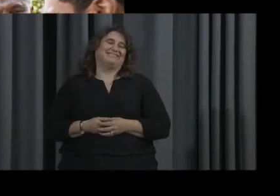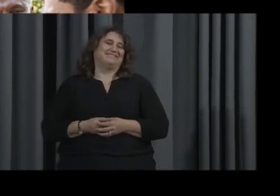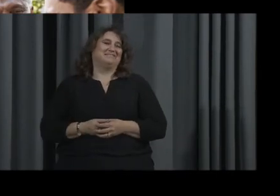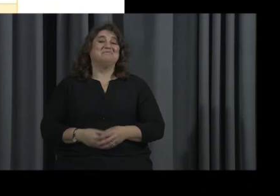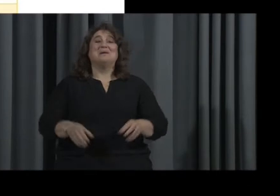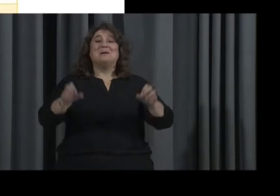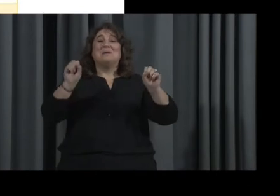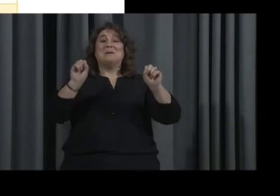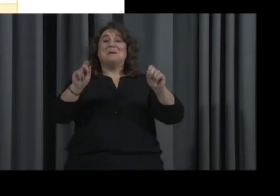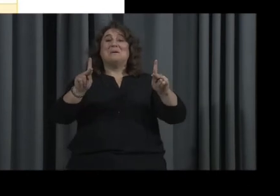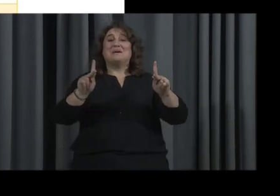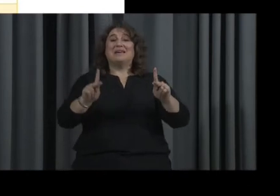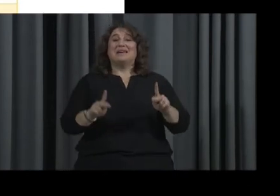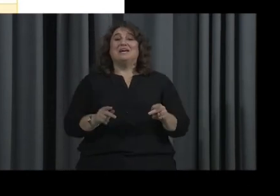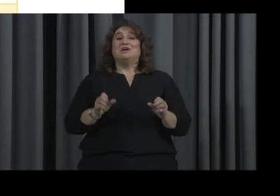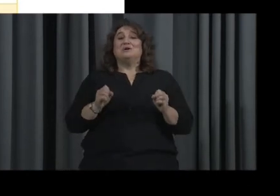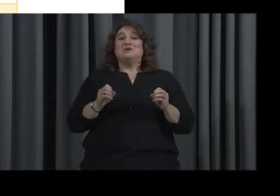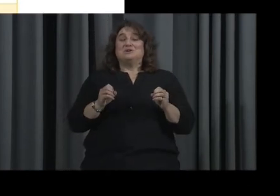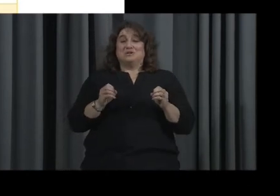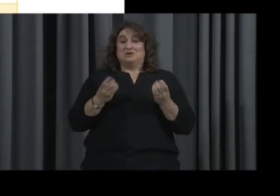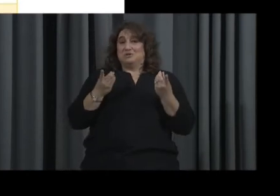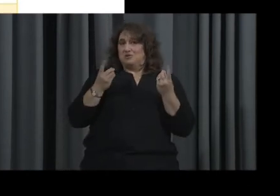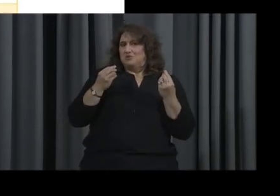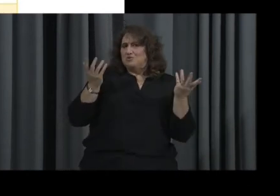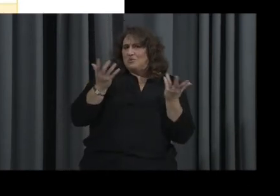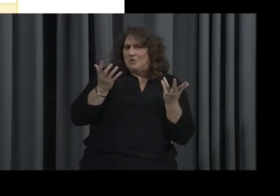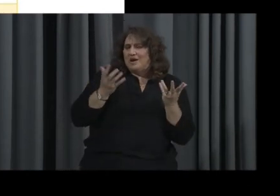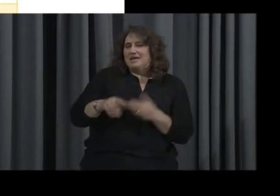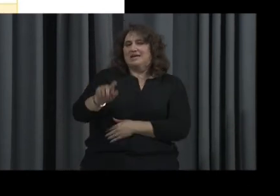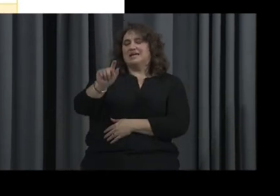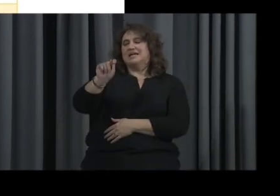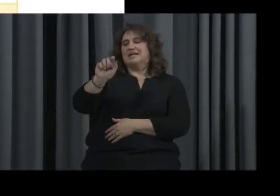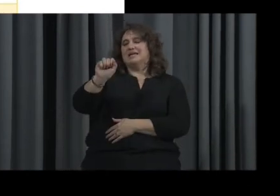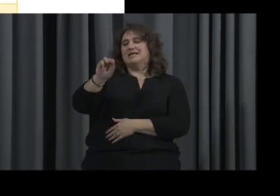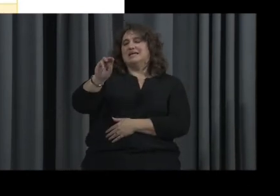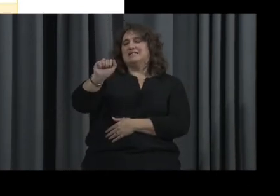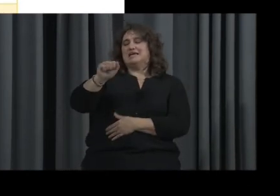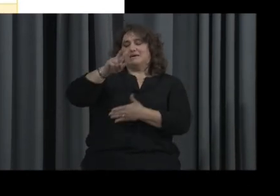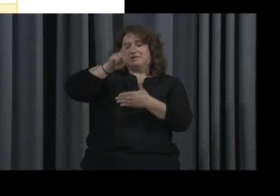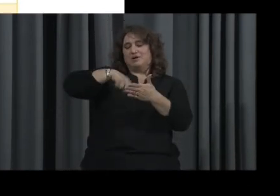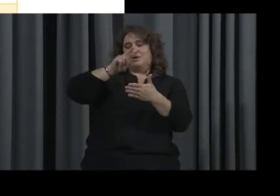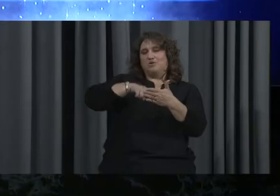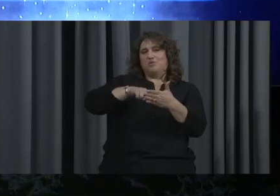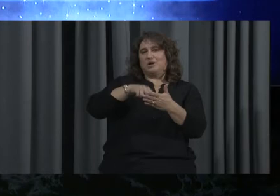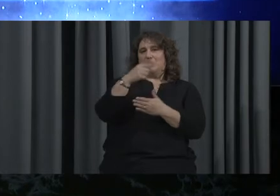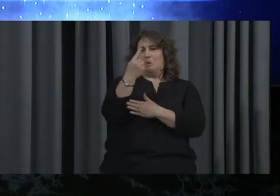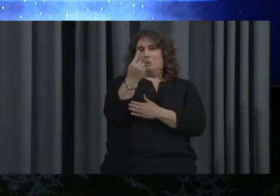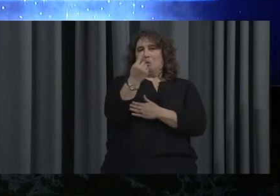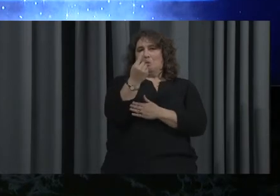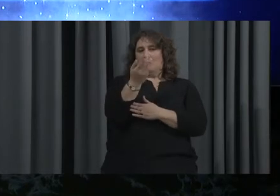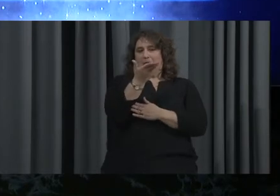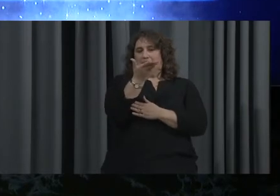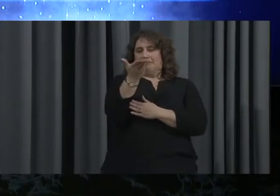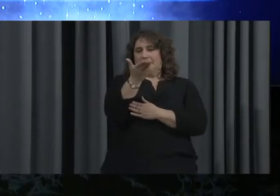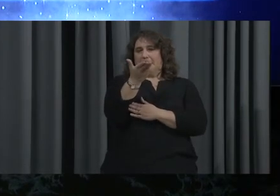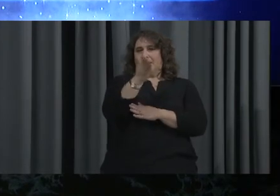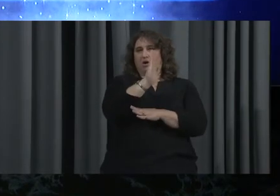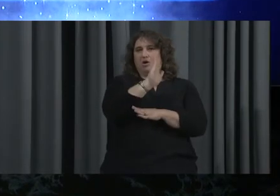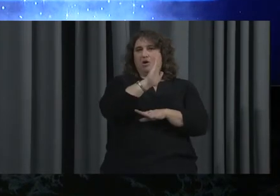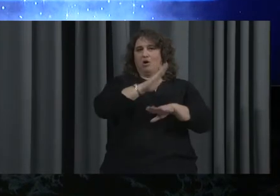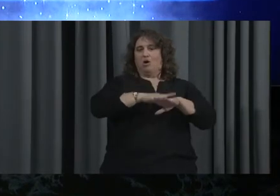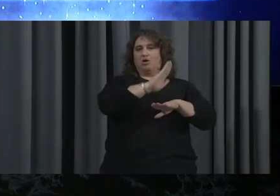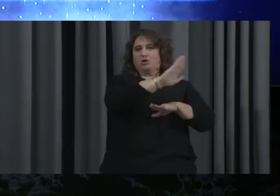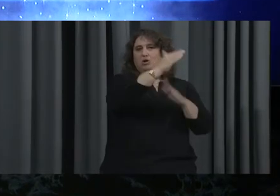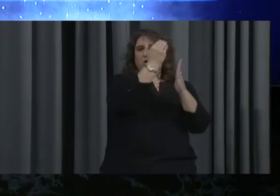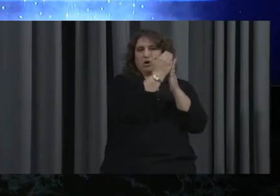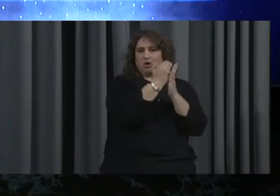Okay. So the way we will do this is Tamara will read a pro from her list. And if Trent has that on